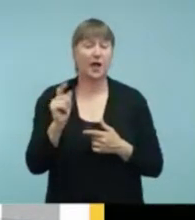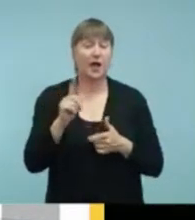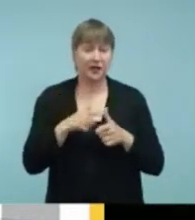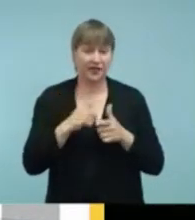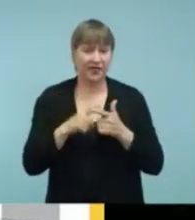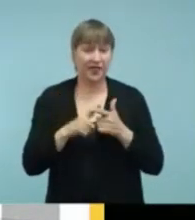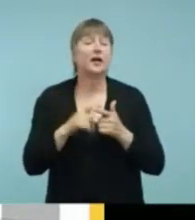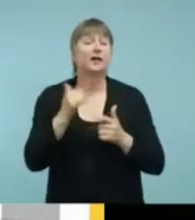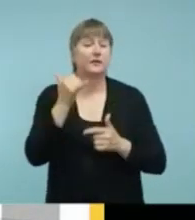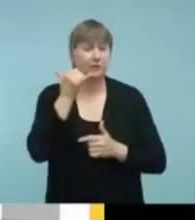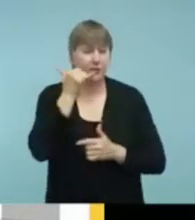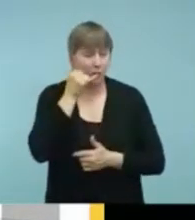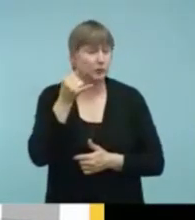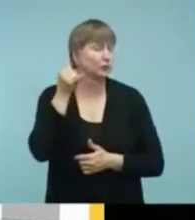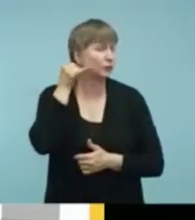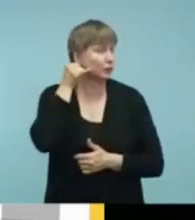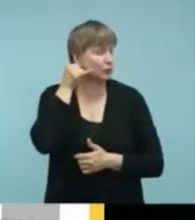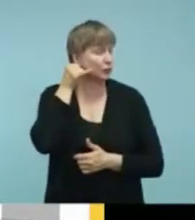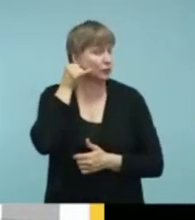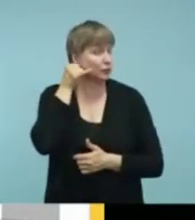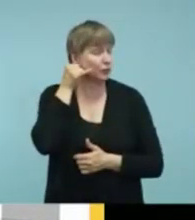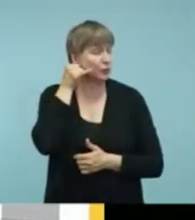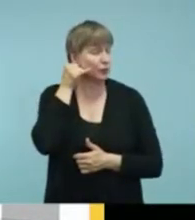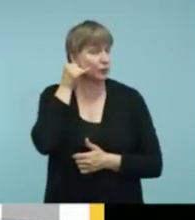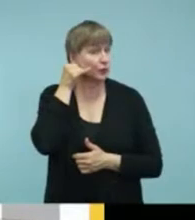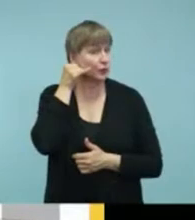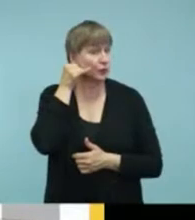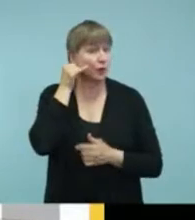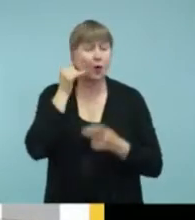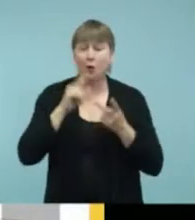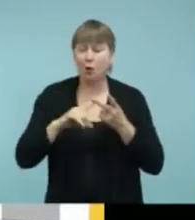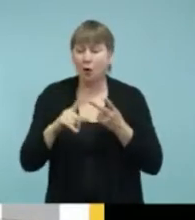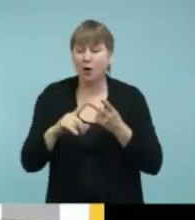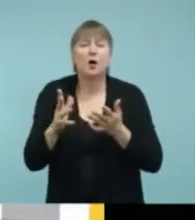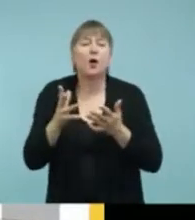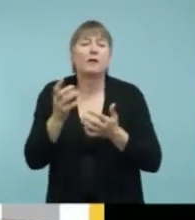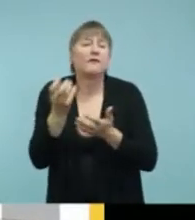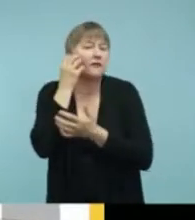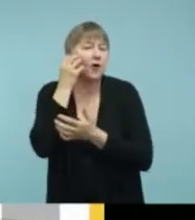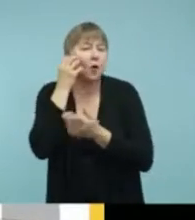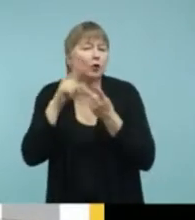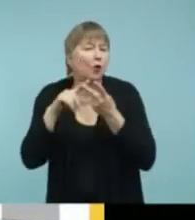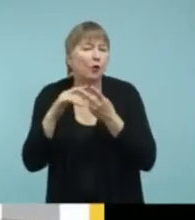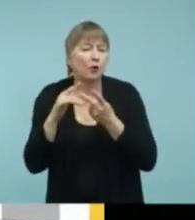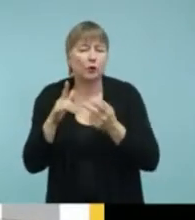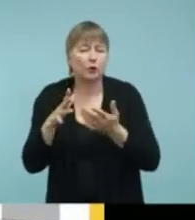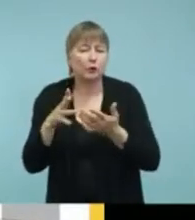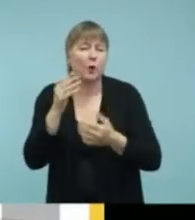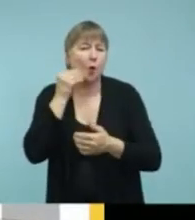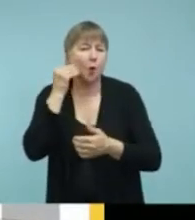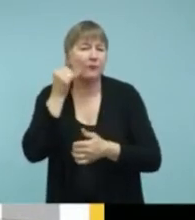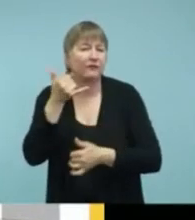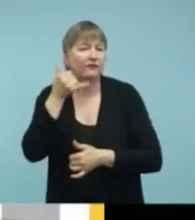ear, or my mobile phone, or a landline phone, and should be able to hear that signal directly.